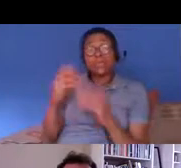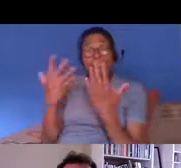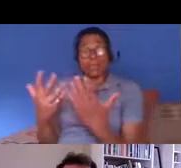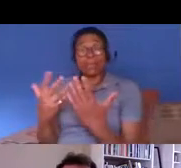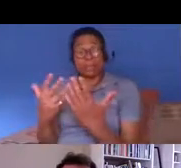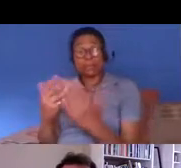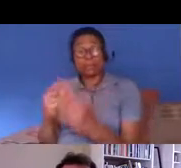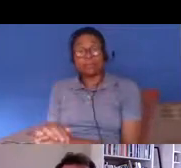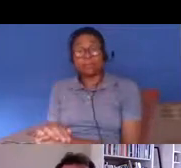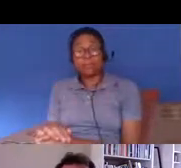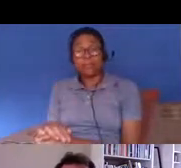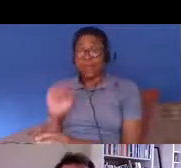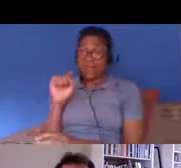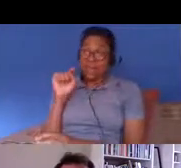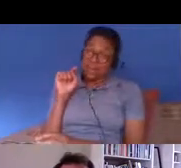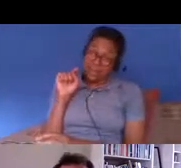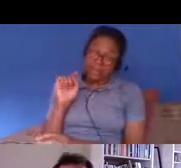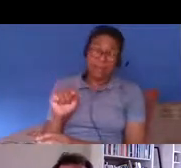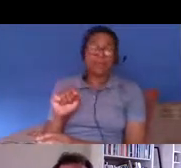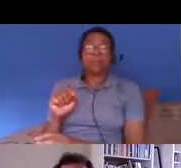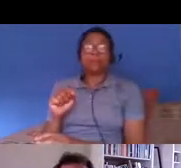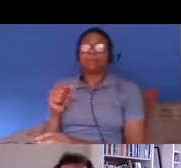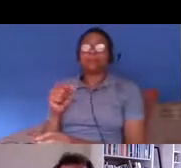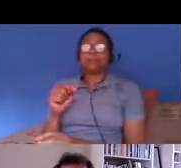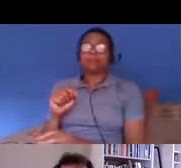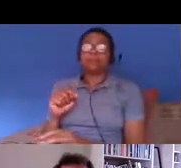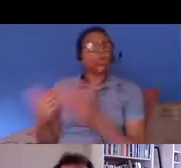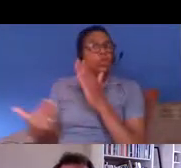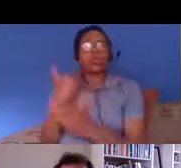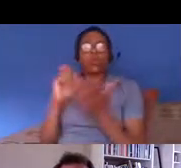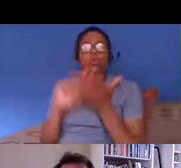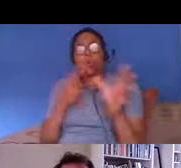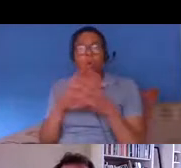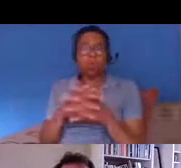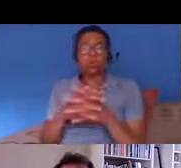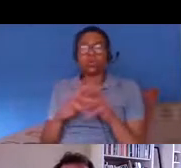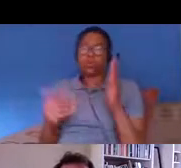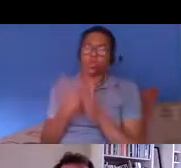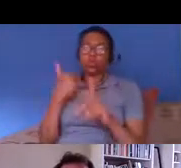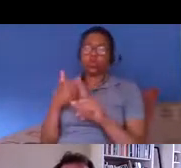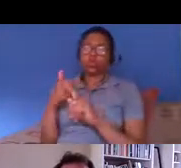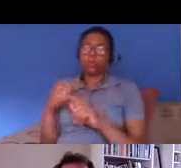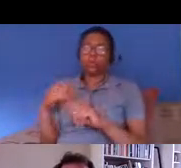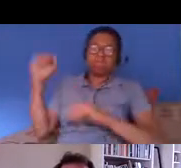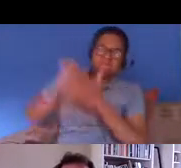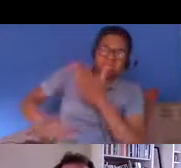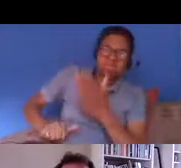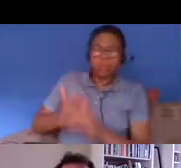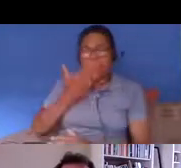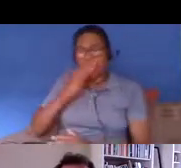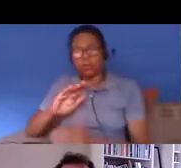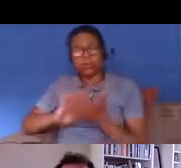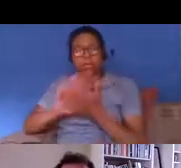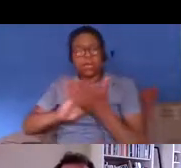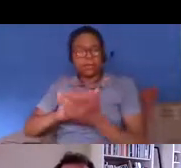this kind of raft of laws and increased enforcement has changed the culture and it means that